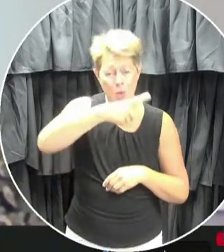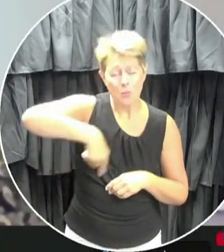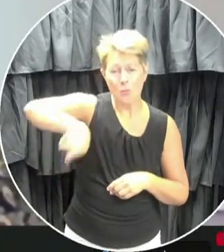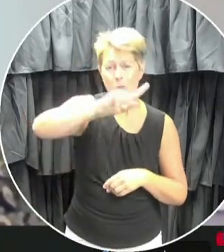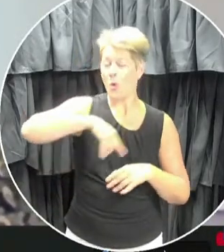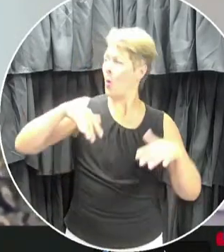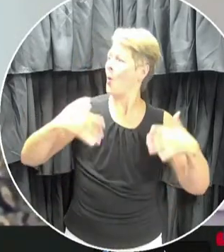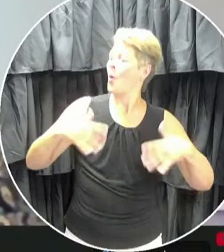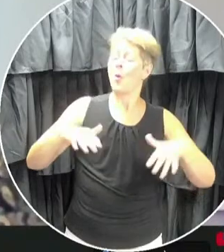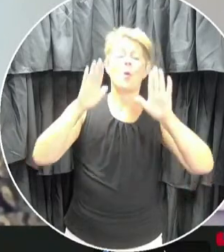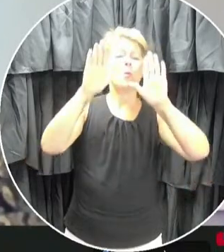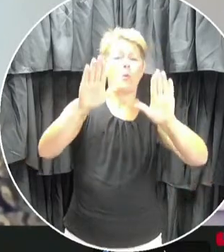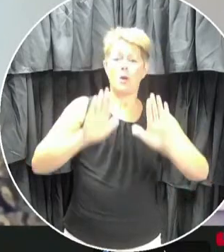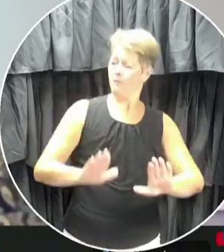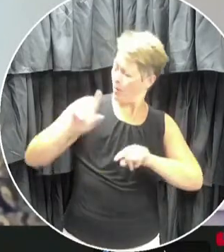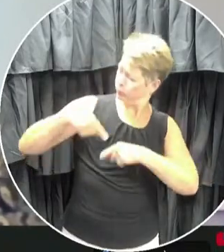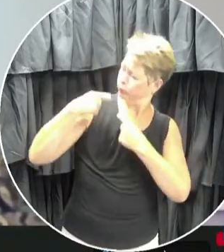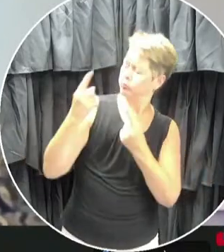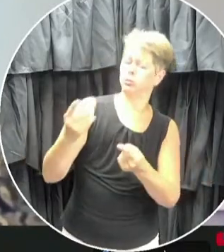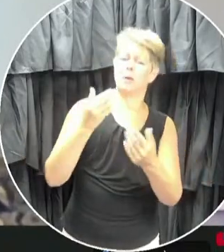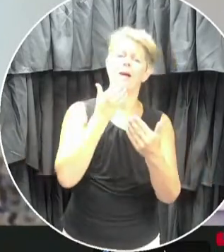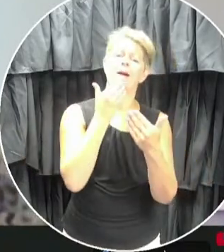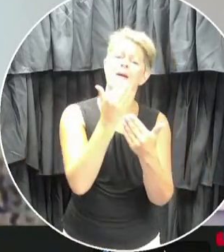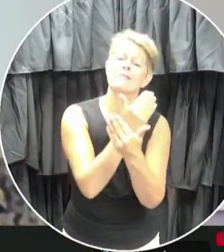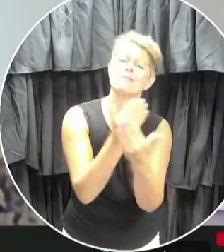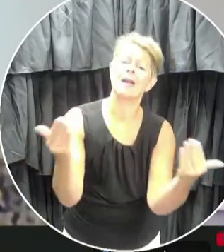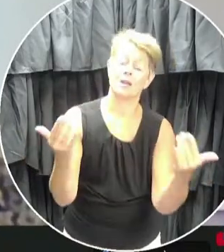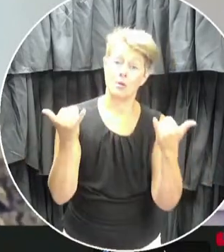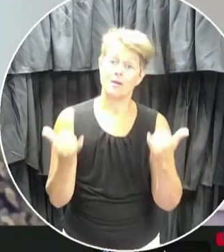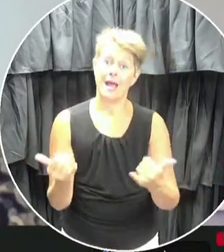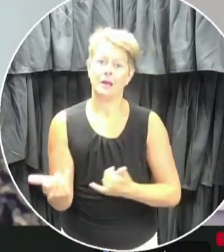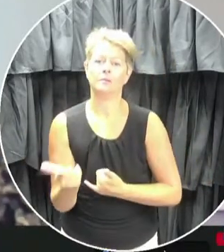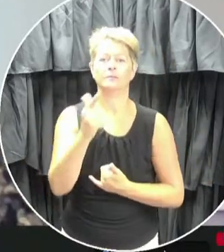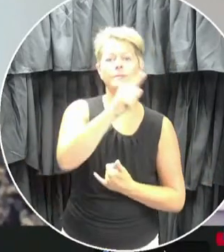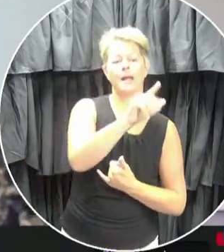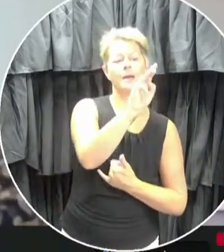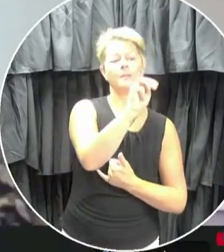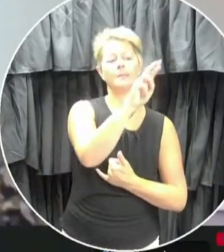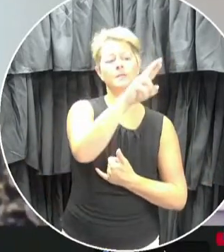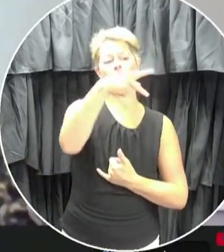we can go the distance. So thank you. And I'll now turn it back to you, Mr. Price.